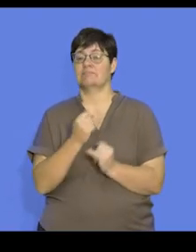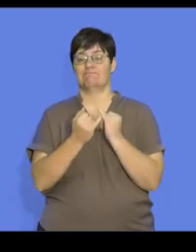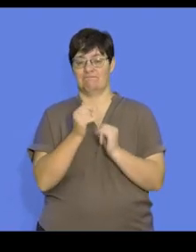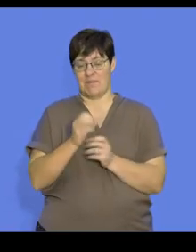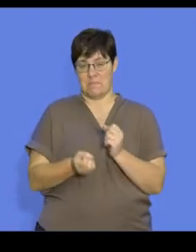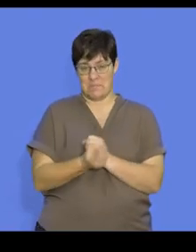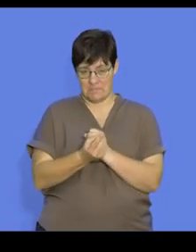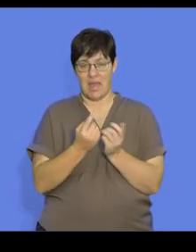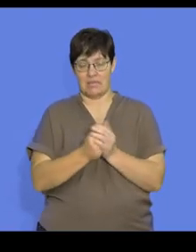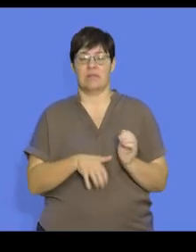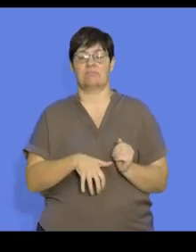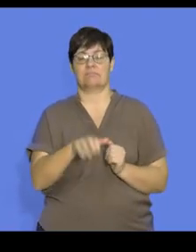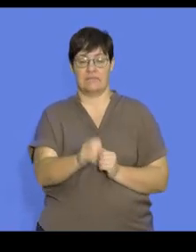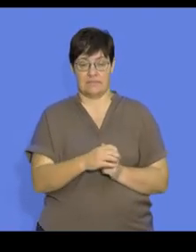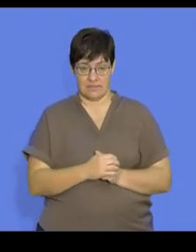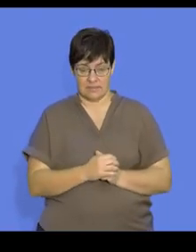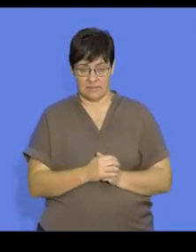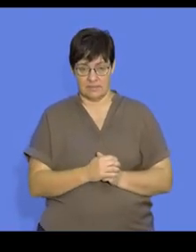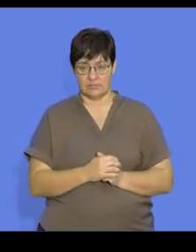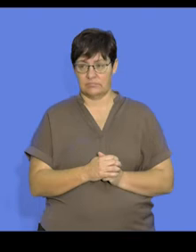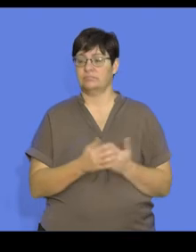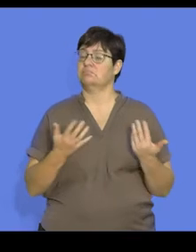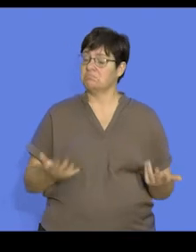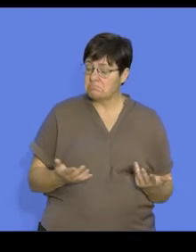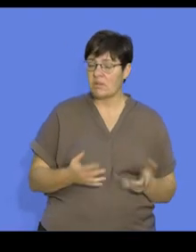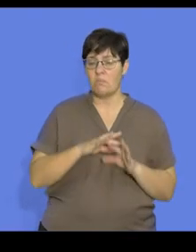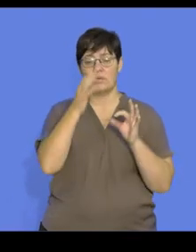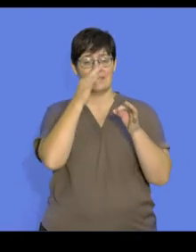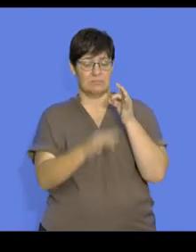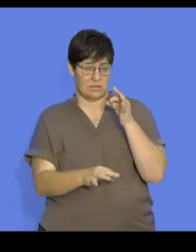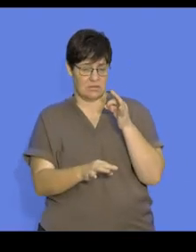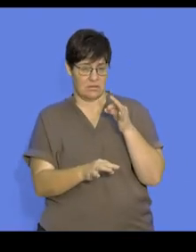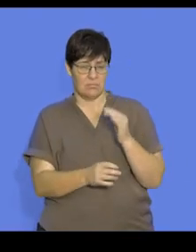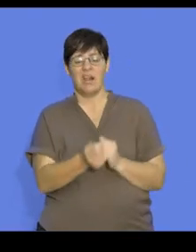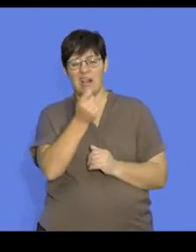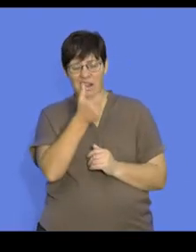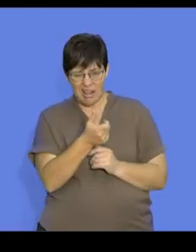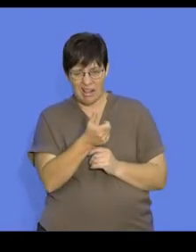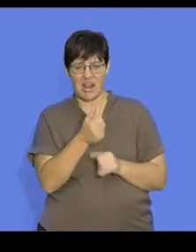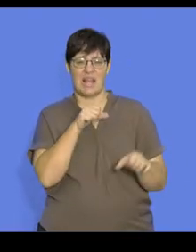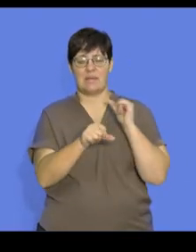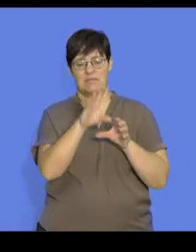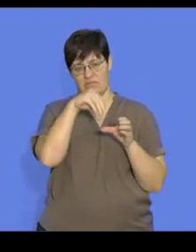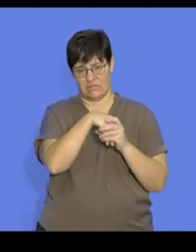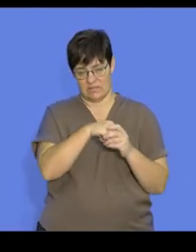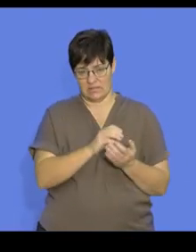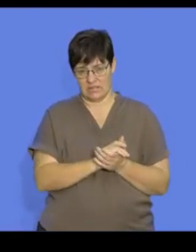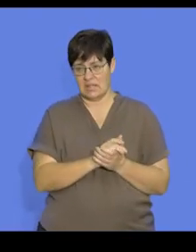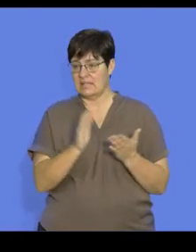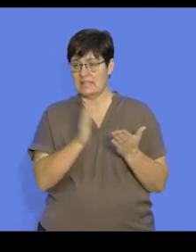reproduction. Courtship may be simple, involving a small number of chemicals, sometimes